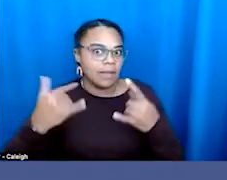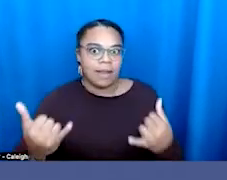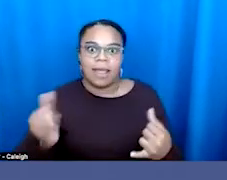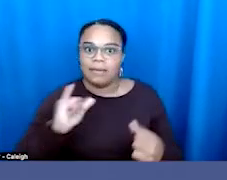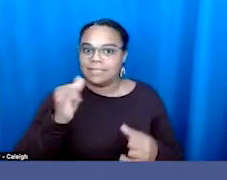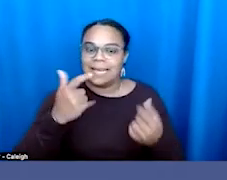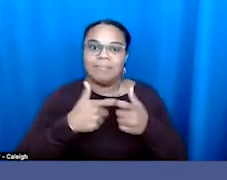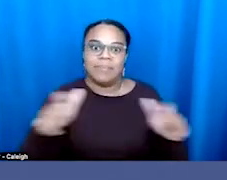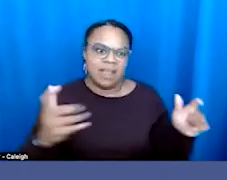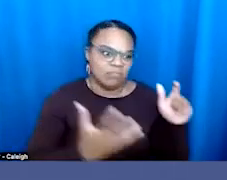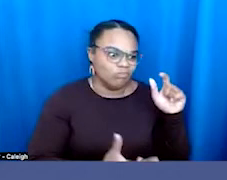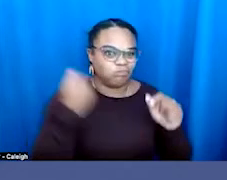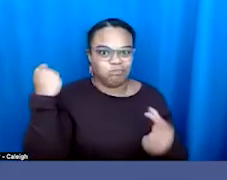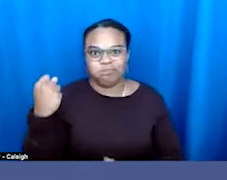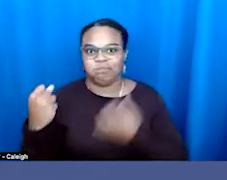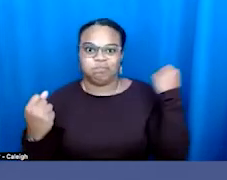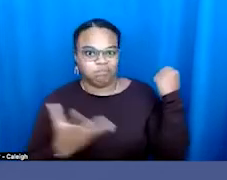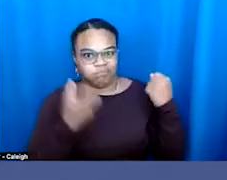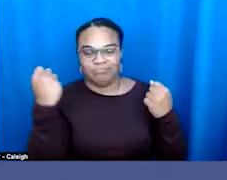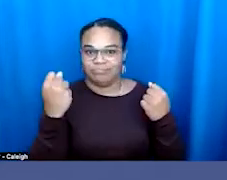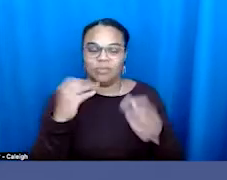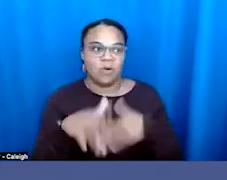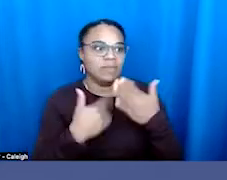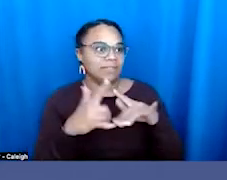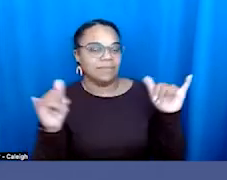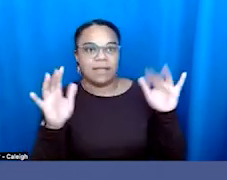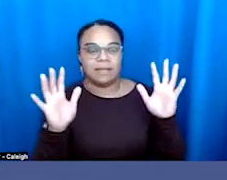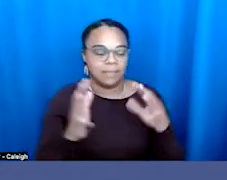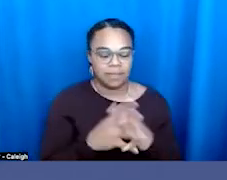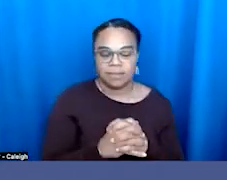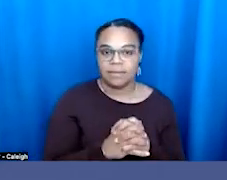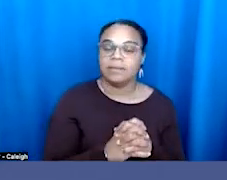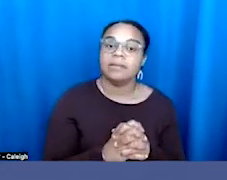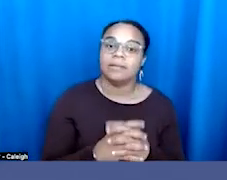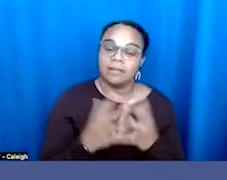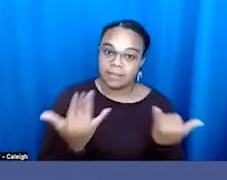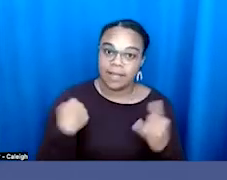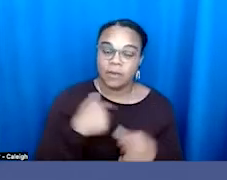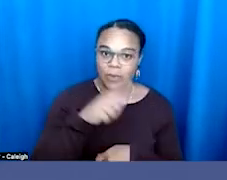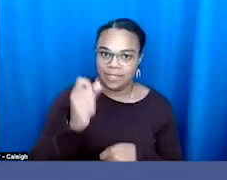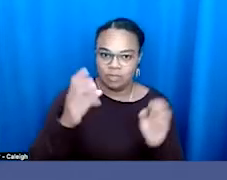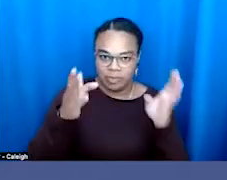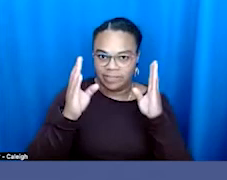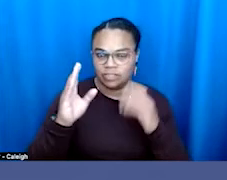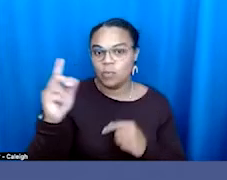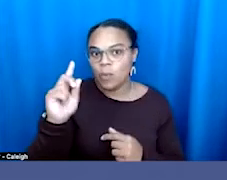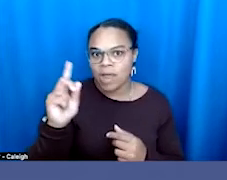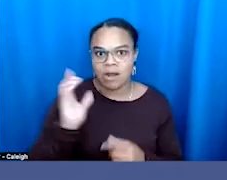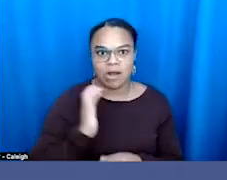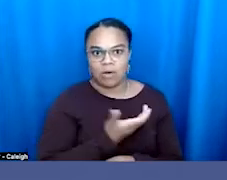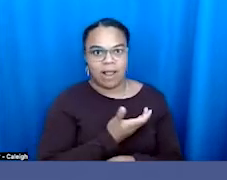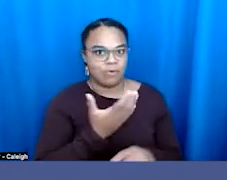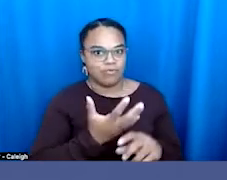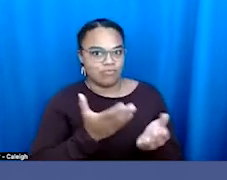time. And we've got to really be paying attention to what, you know, where those rights are being taken away, whether it